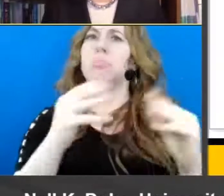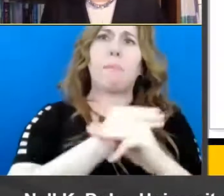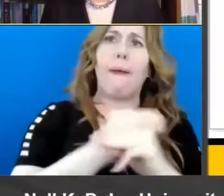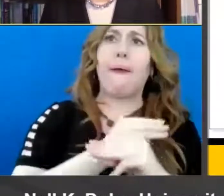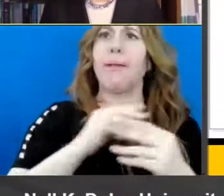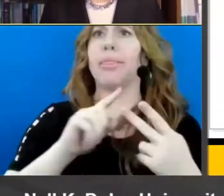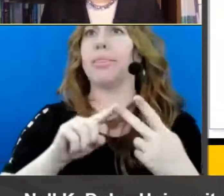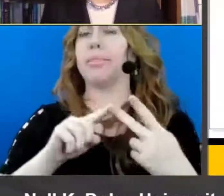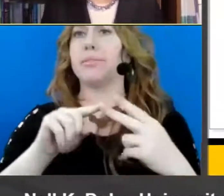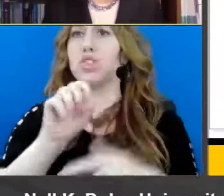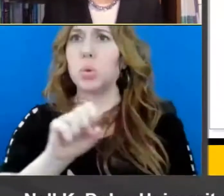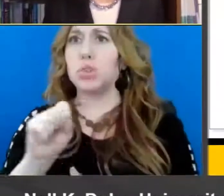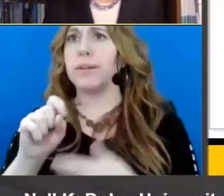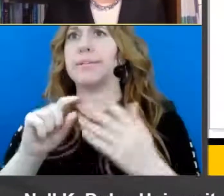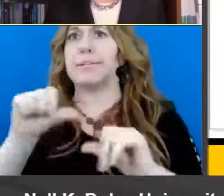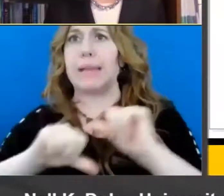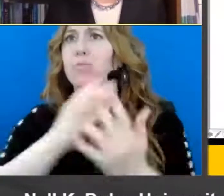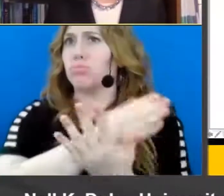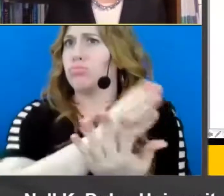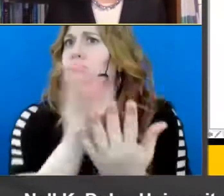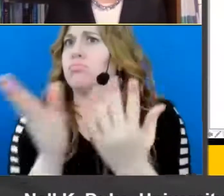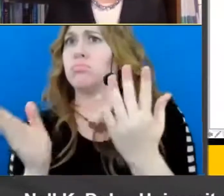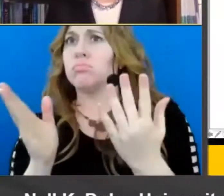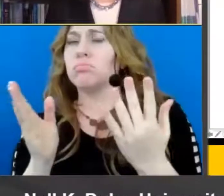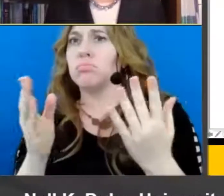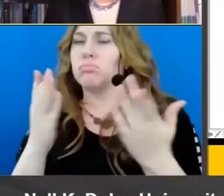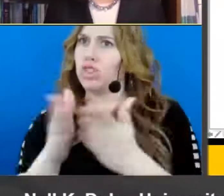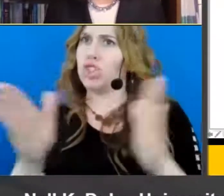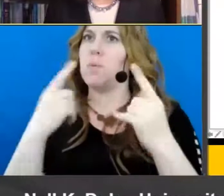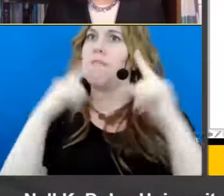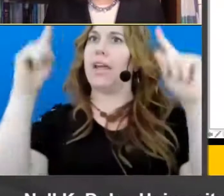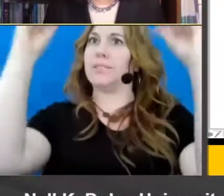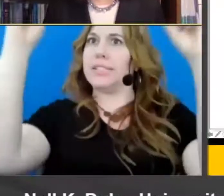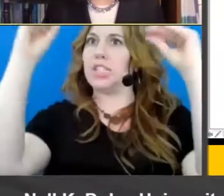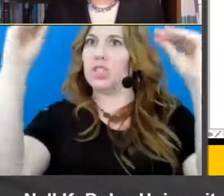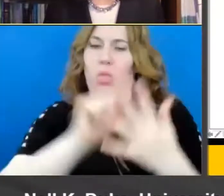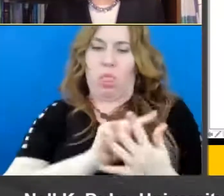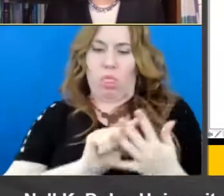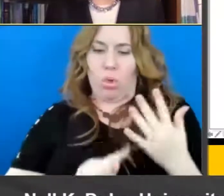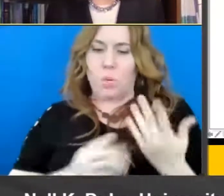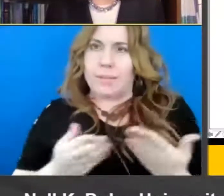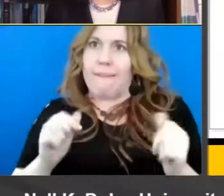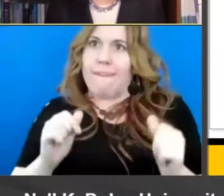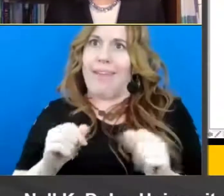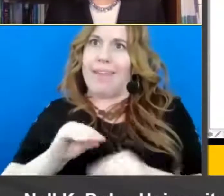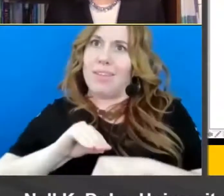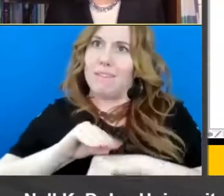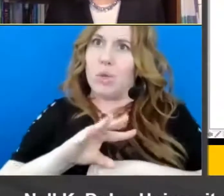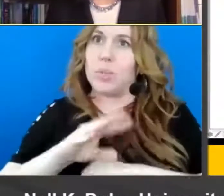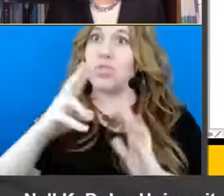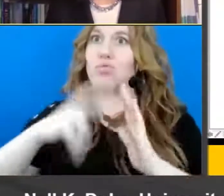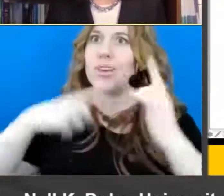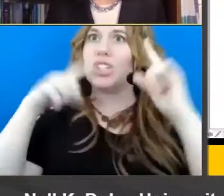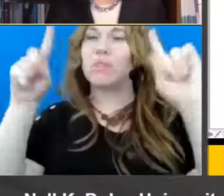would also hope to see in social studies and science and so forth that that those features can have an impact on reading achievement and I've just given some